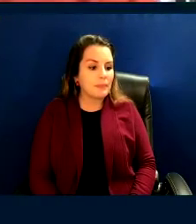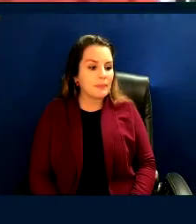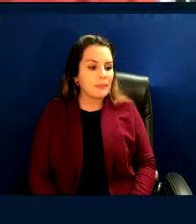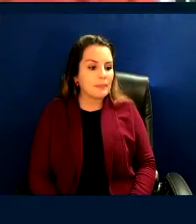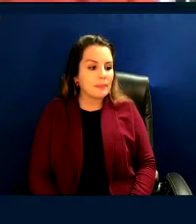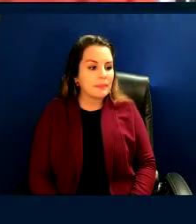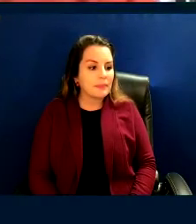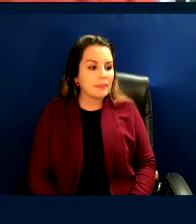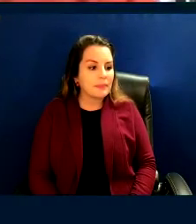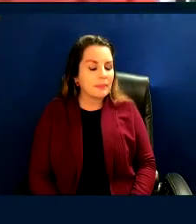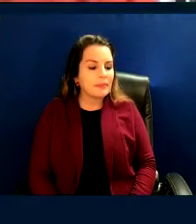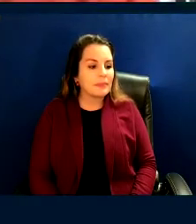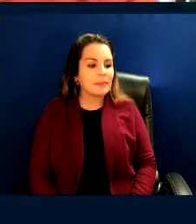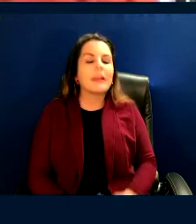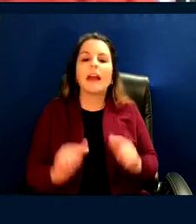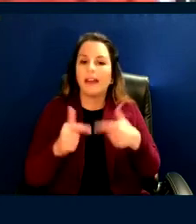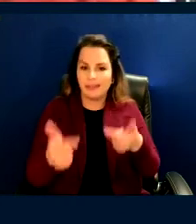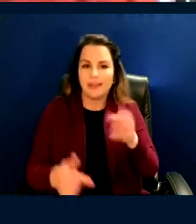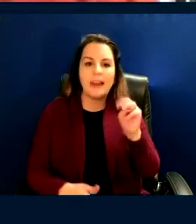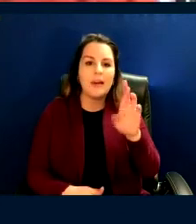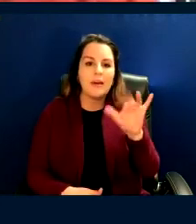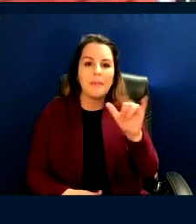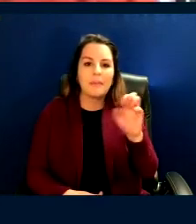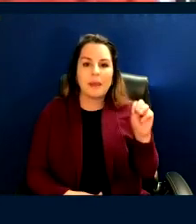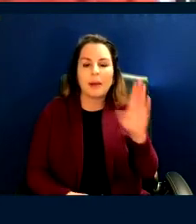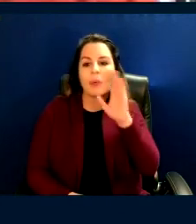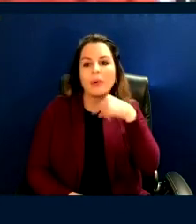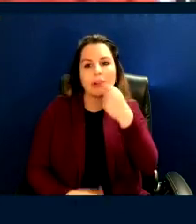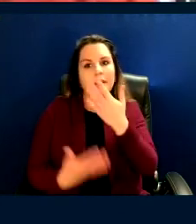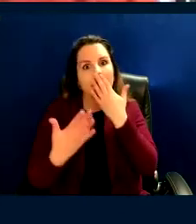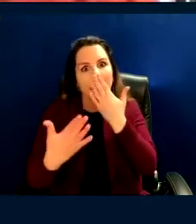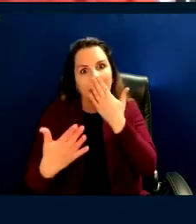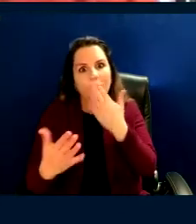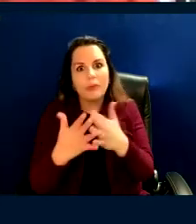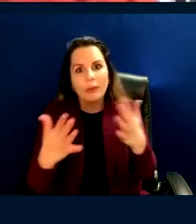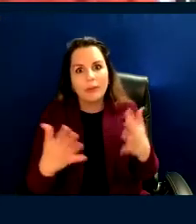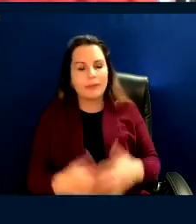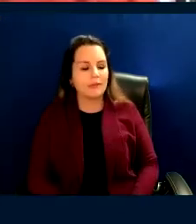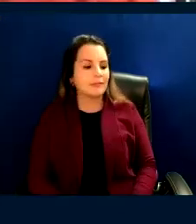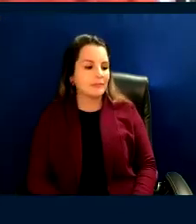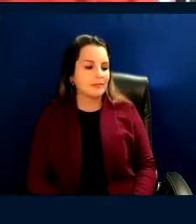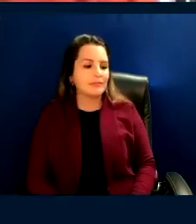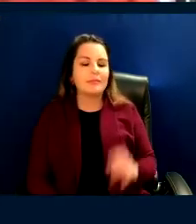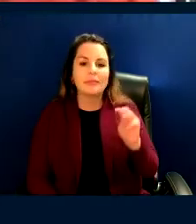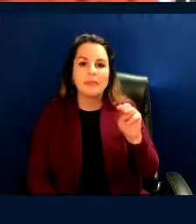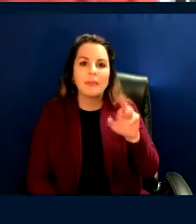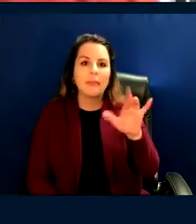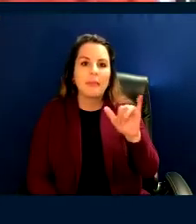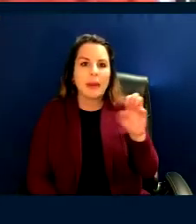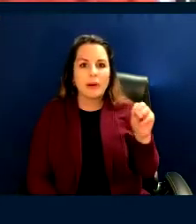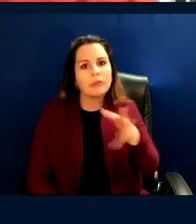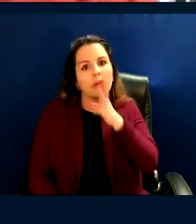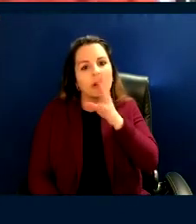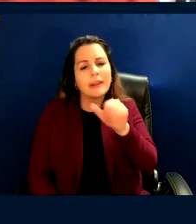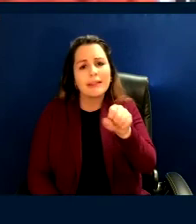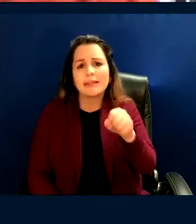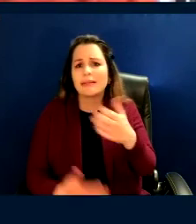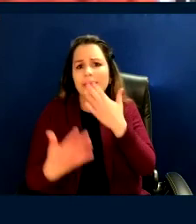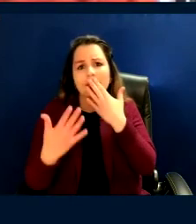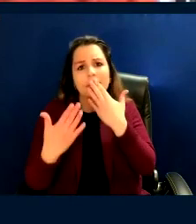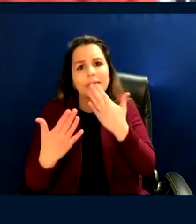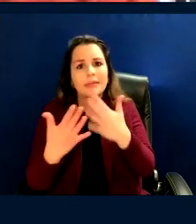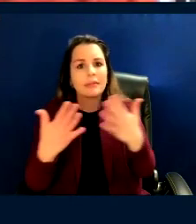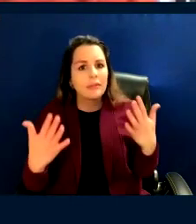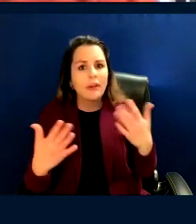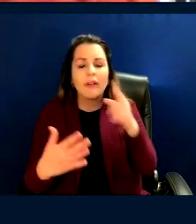Well, I'll let Miriam take that. I'll just express my thanks as well. Yeah, we thank you so much for all